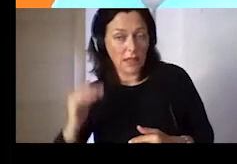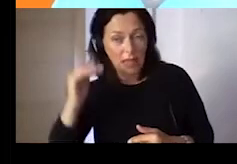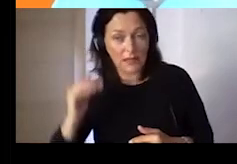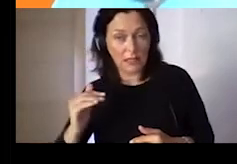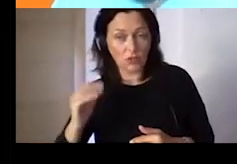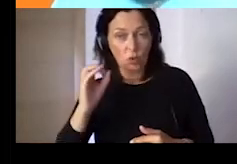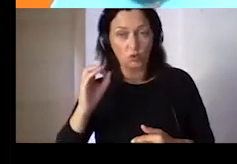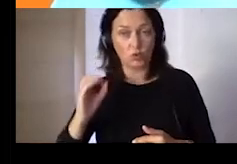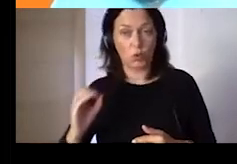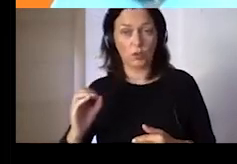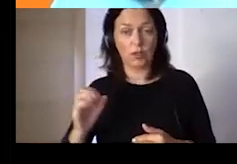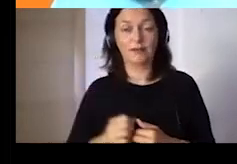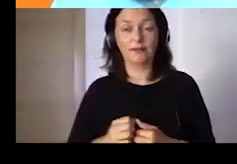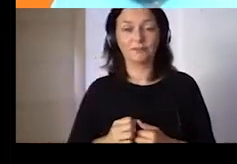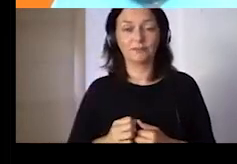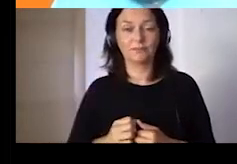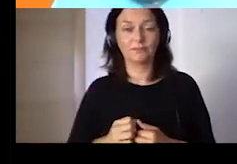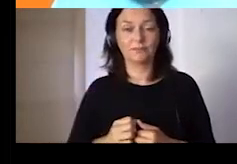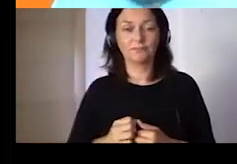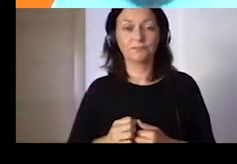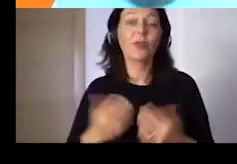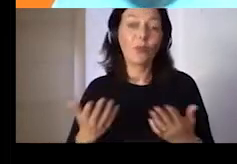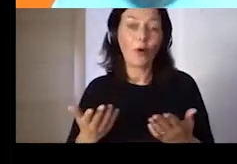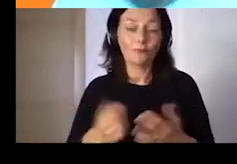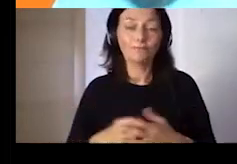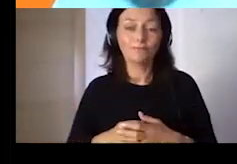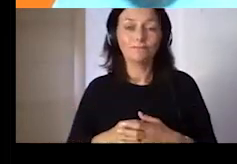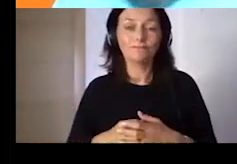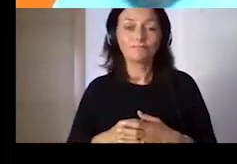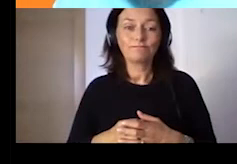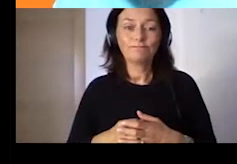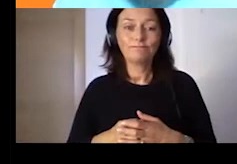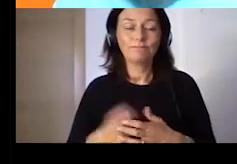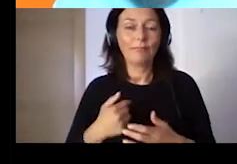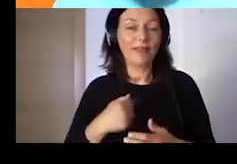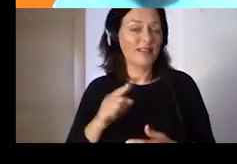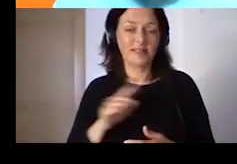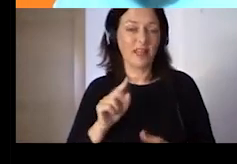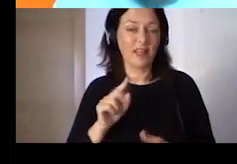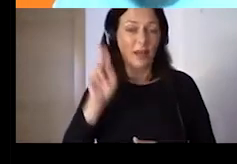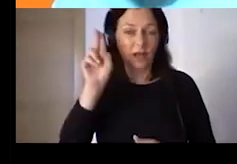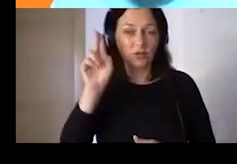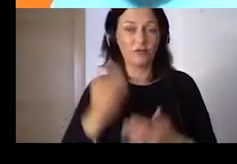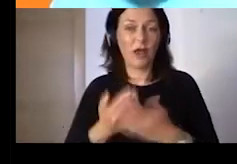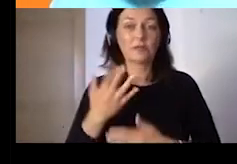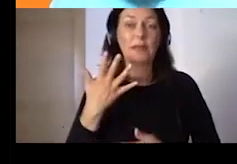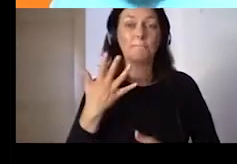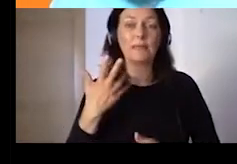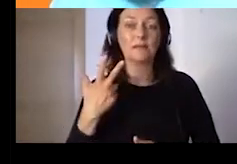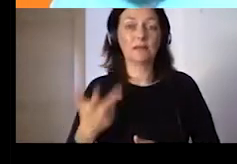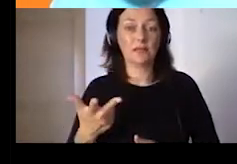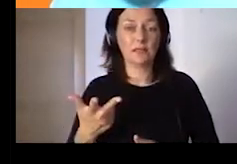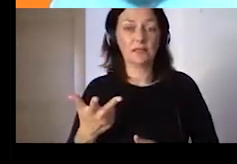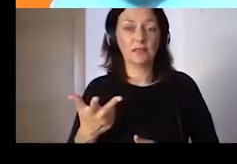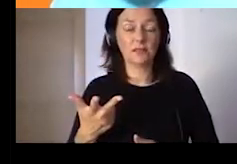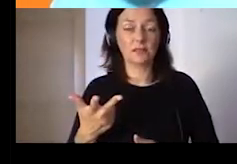Well, I would have voted 35.3 myself. But what we